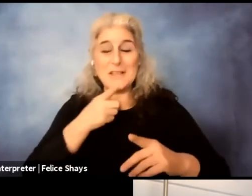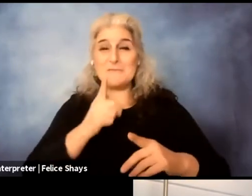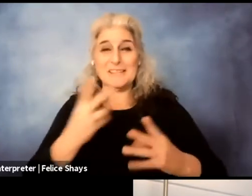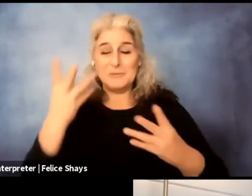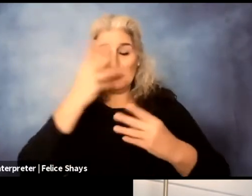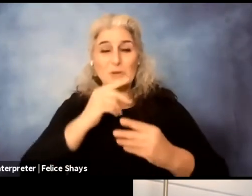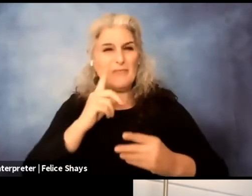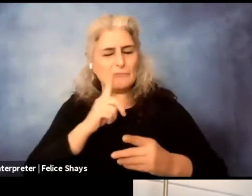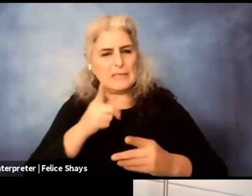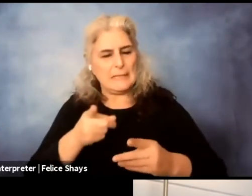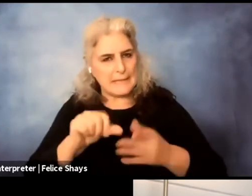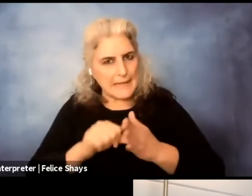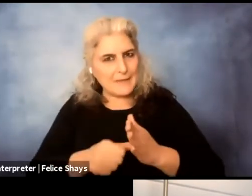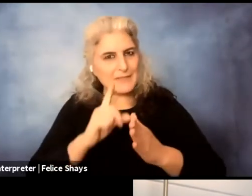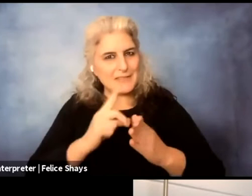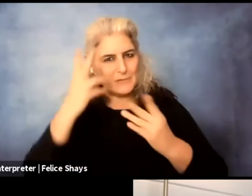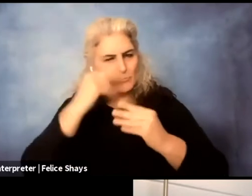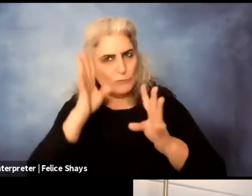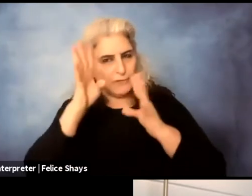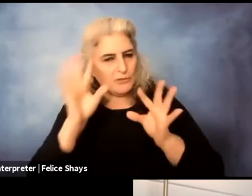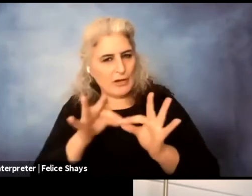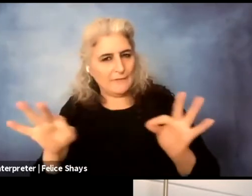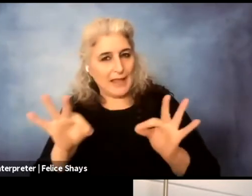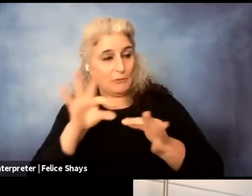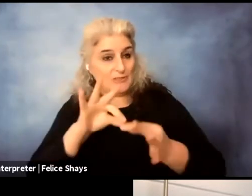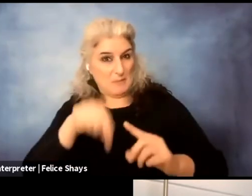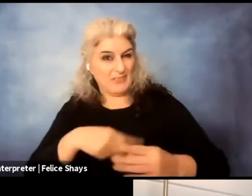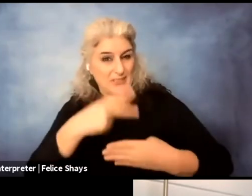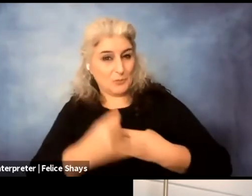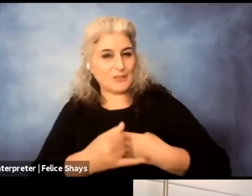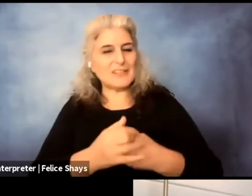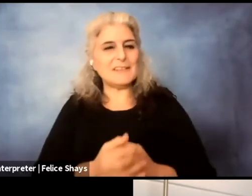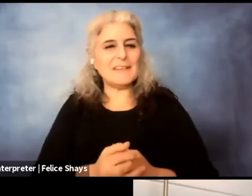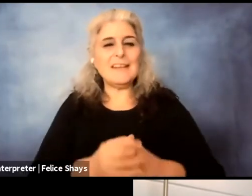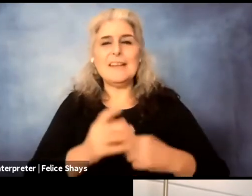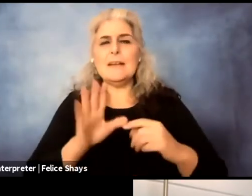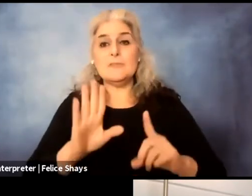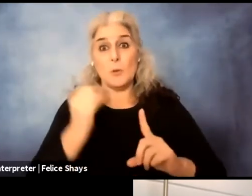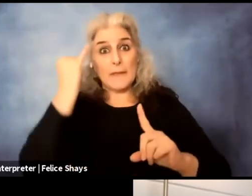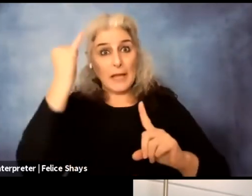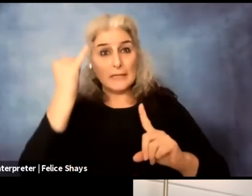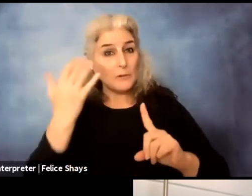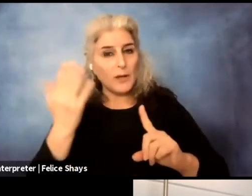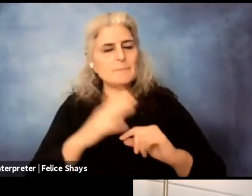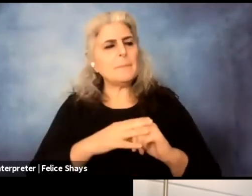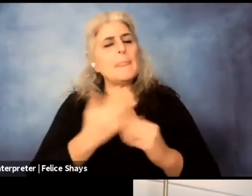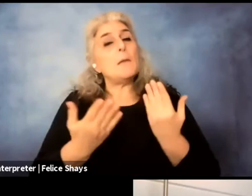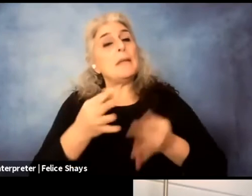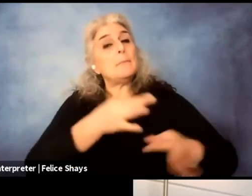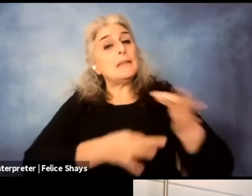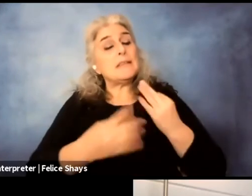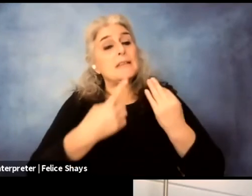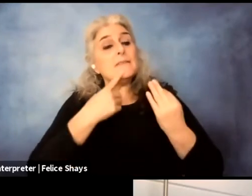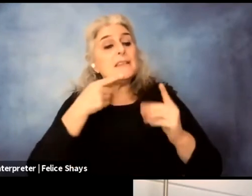so happy about it. Um, is the idea, the idea is, is that, oh, maybe, maybe instead of saying that this